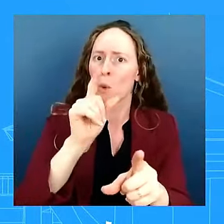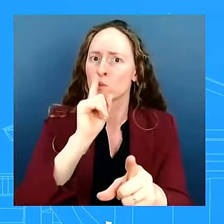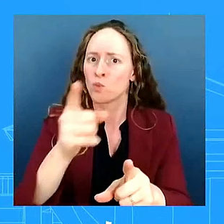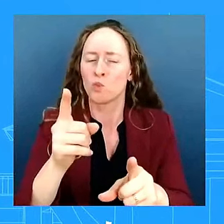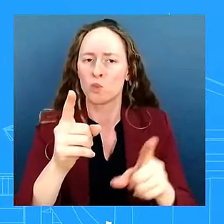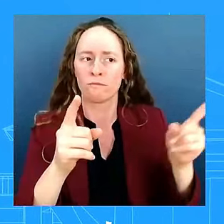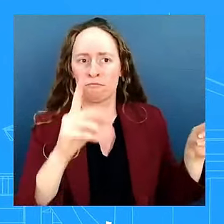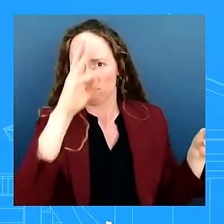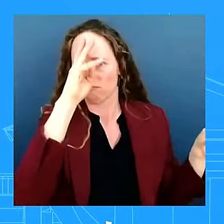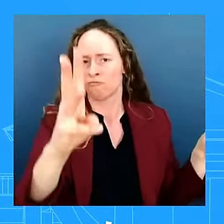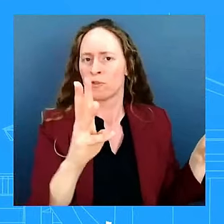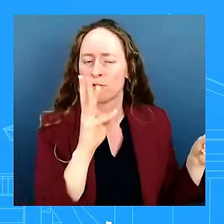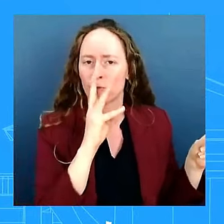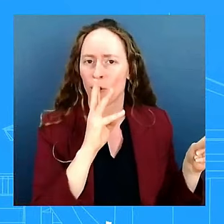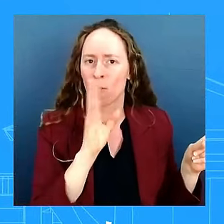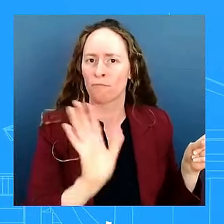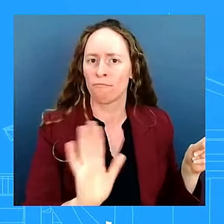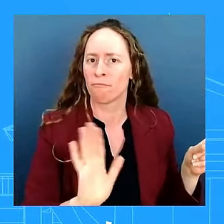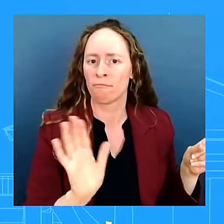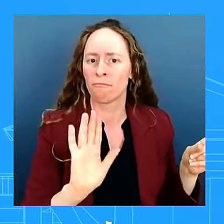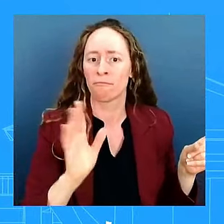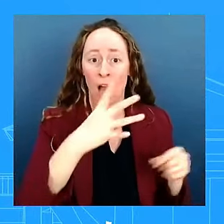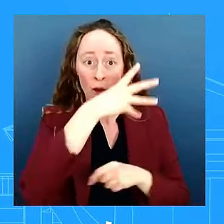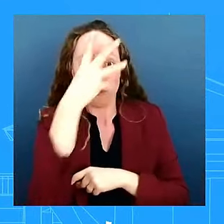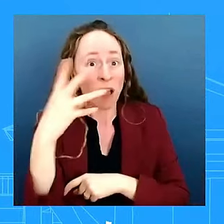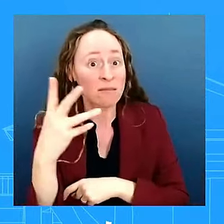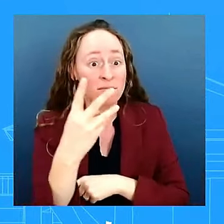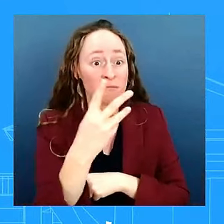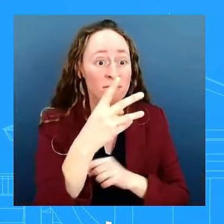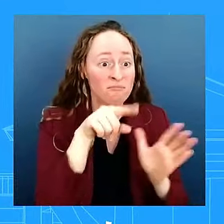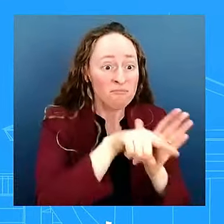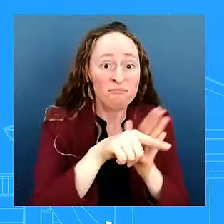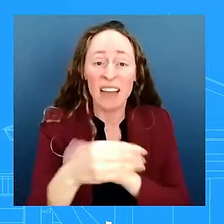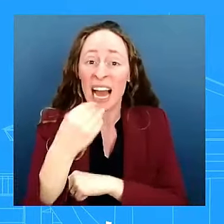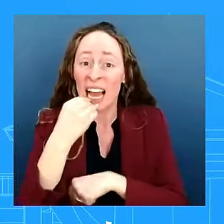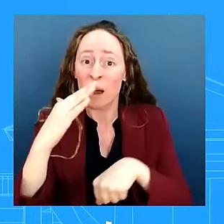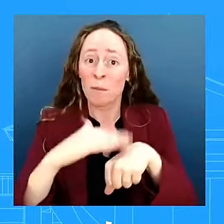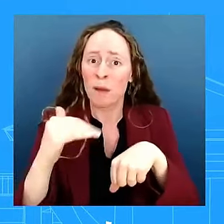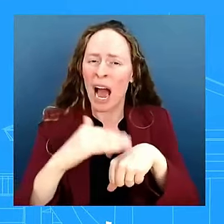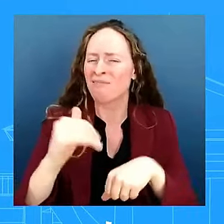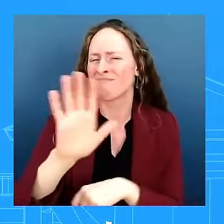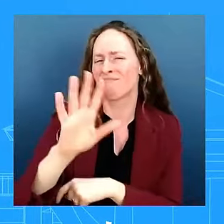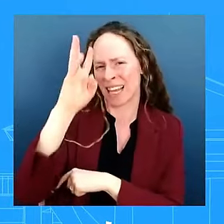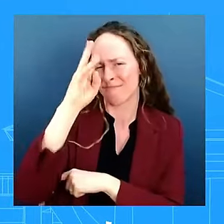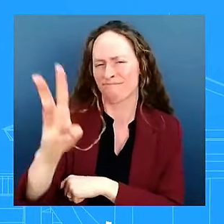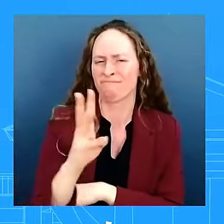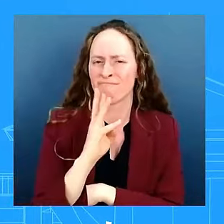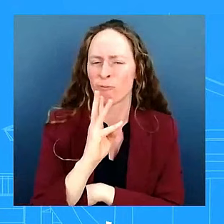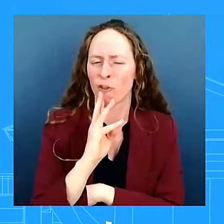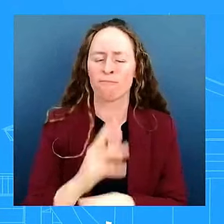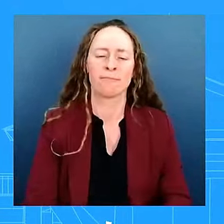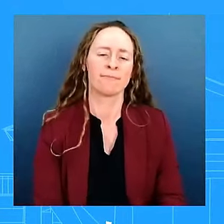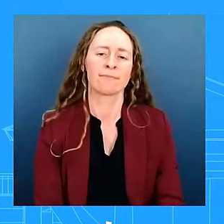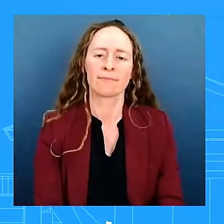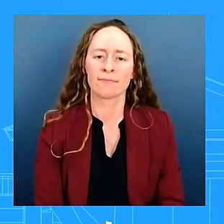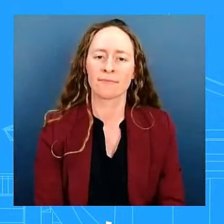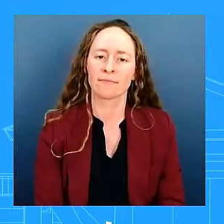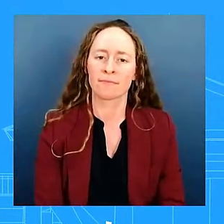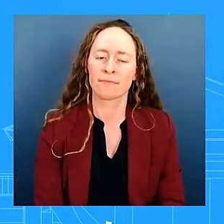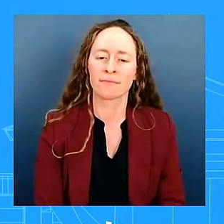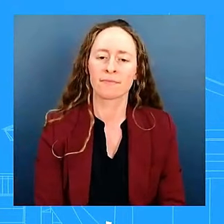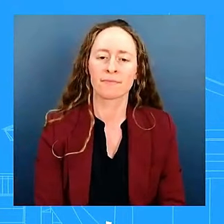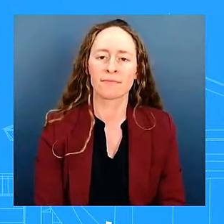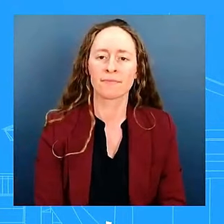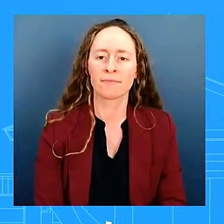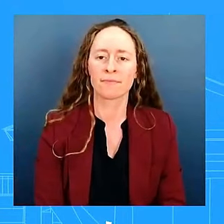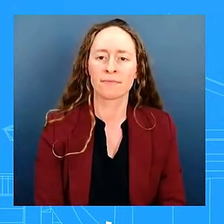hateful uh very hateful uh smear i wanted to ask you actually about another one from the debate um former president trump